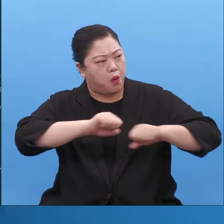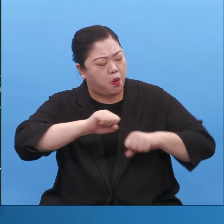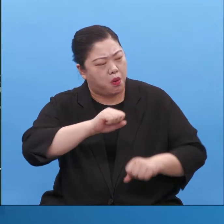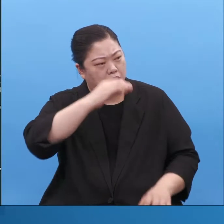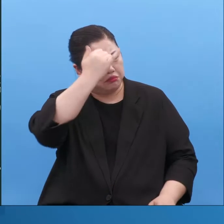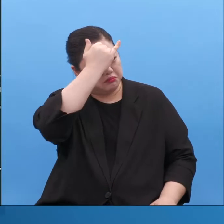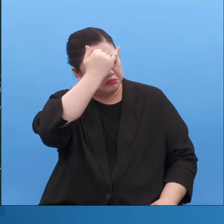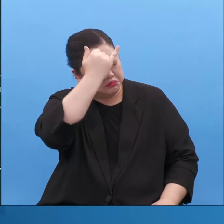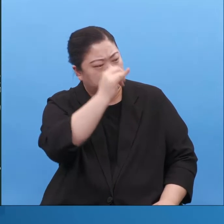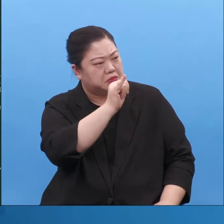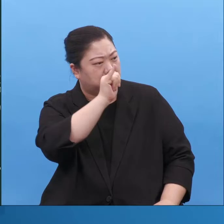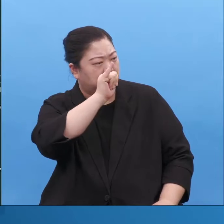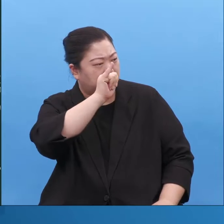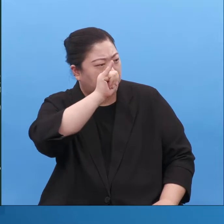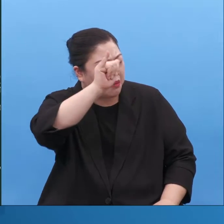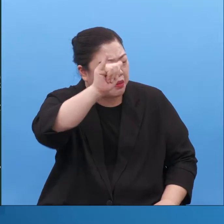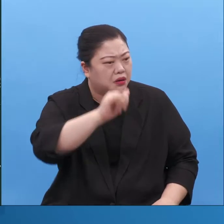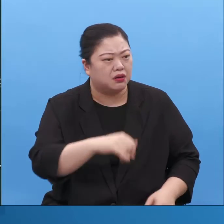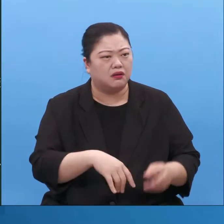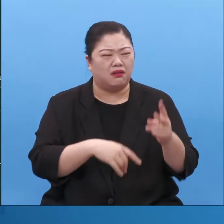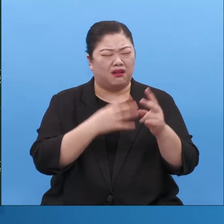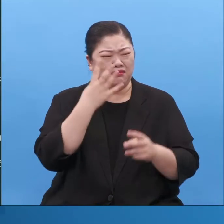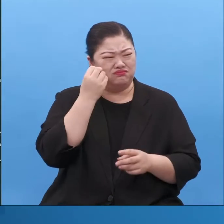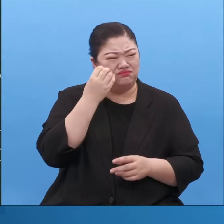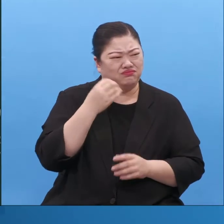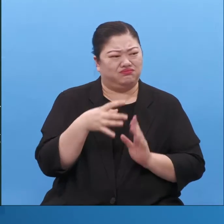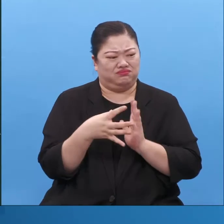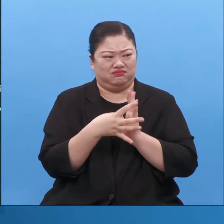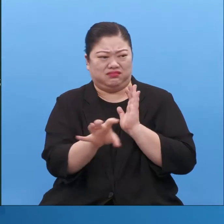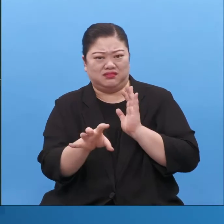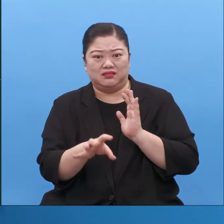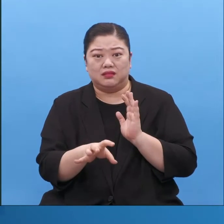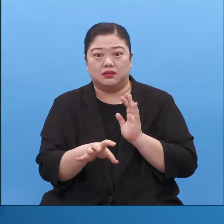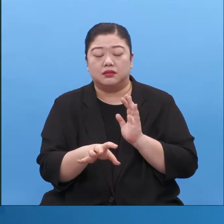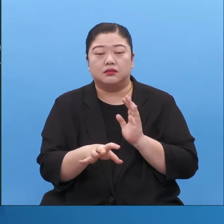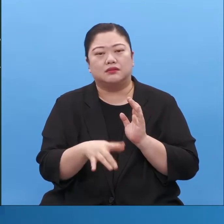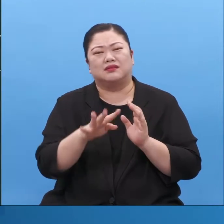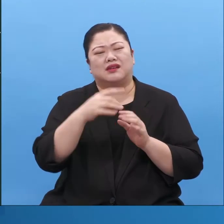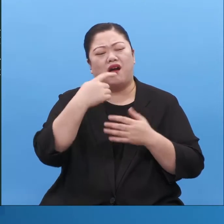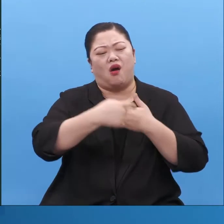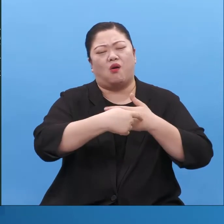Oh that person is so renowned or that person is really strange to see wait and see what happens later.